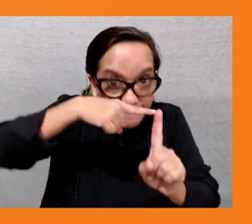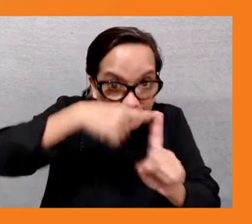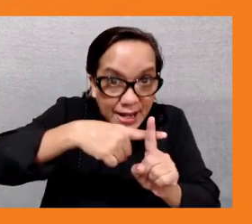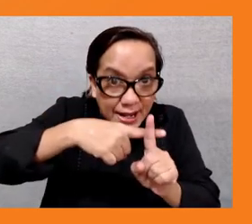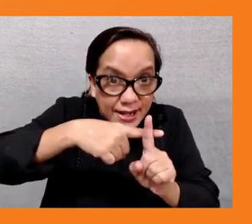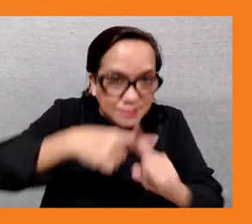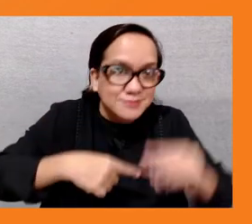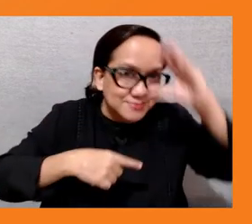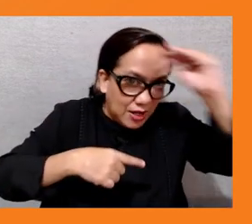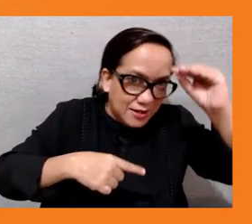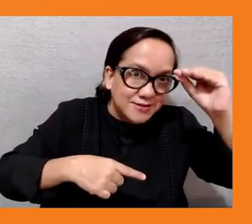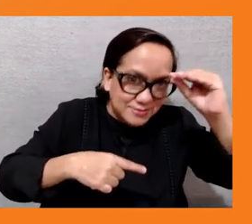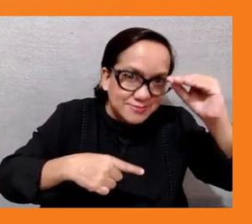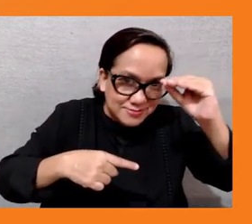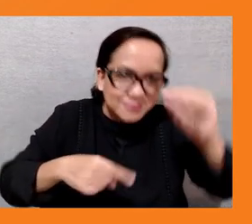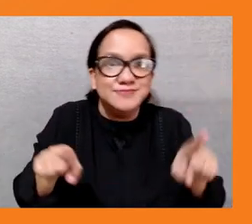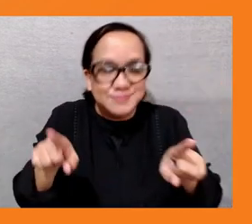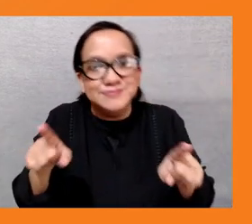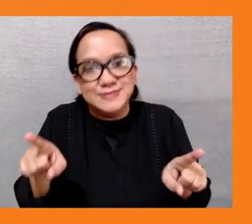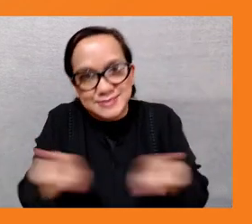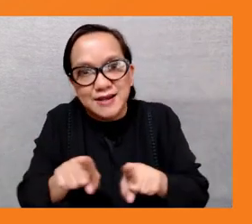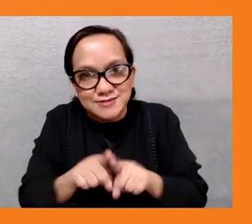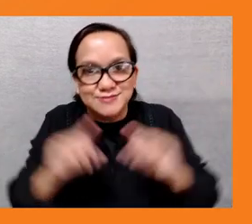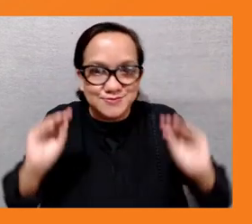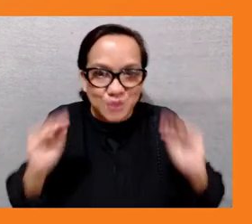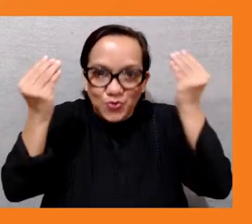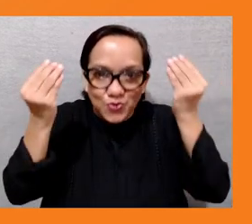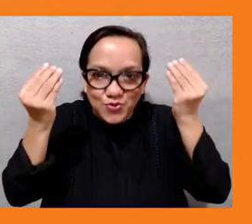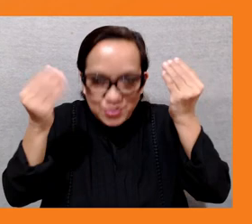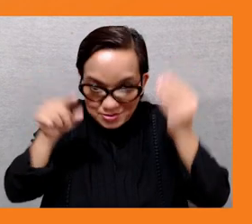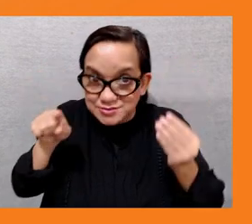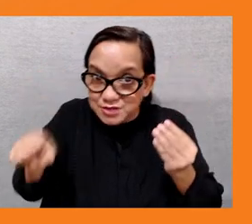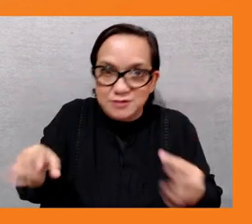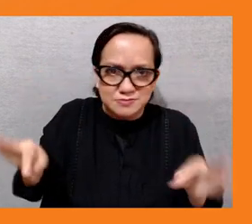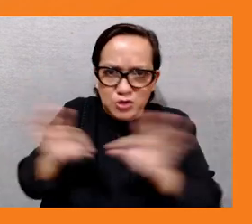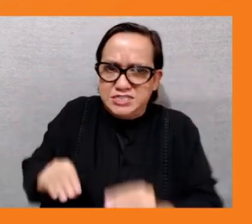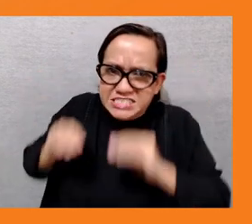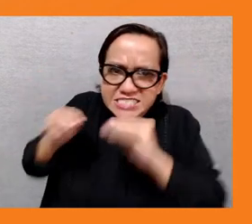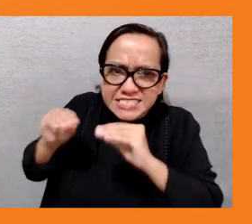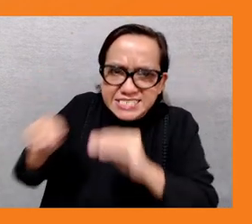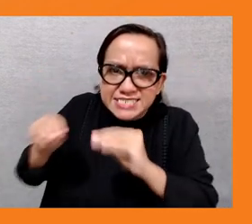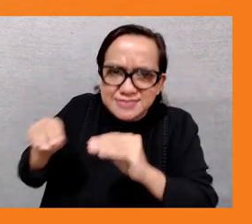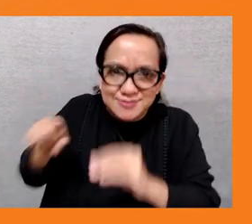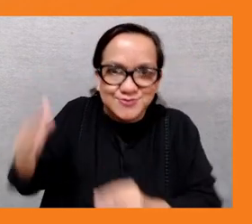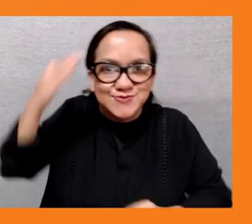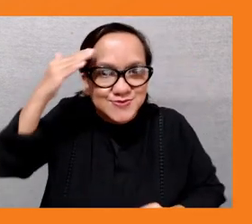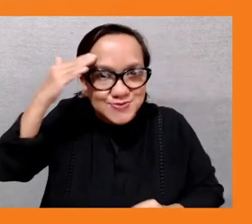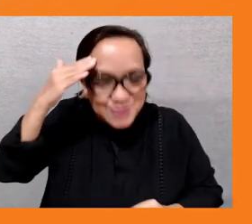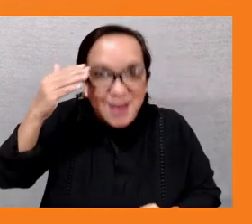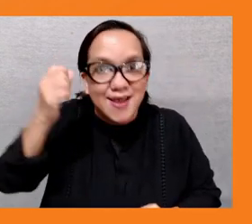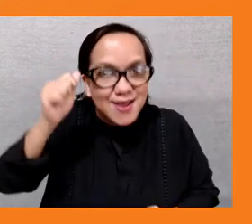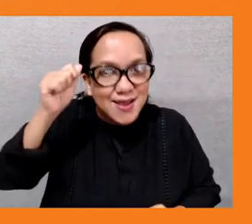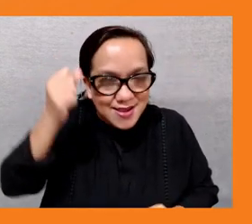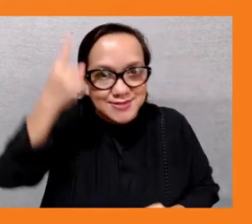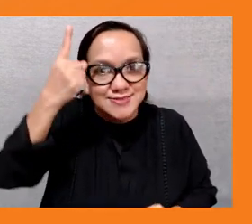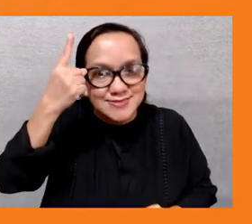and to integrate gender considerations in all initiatives addressing climate change in timor-lessed